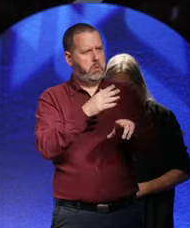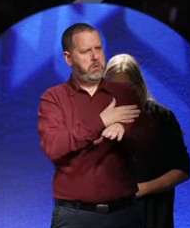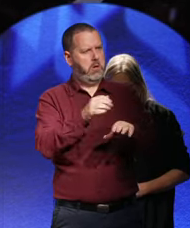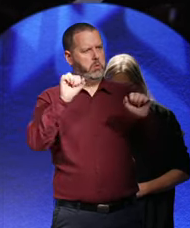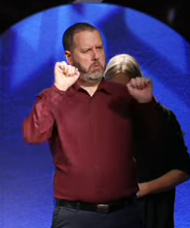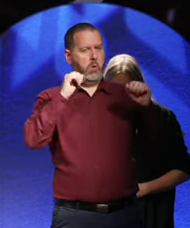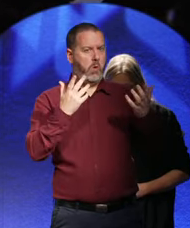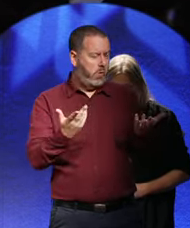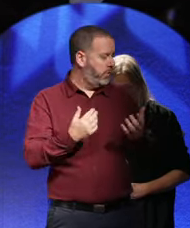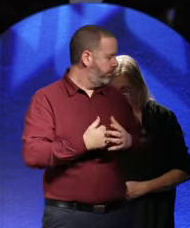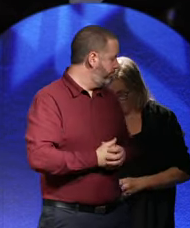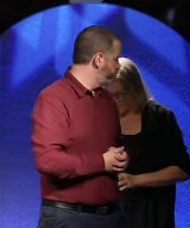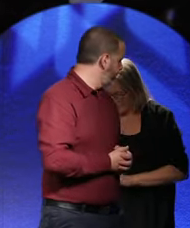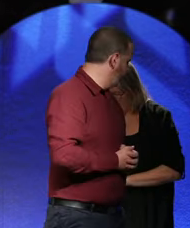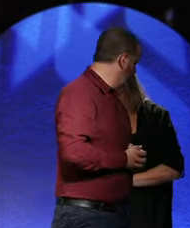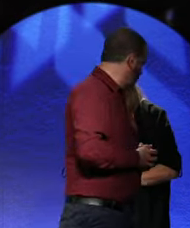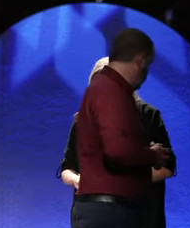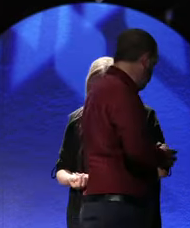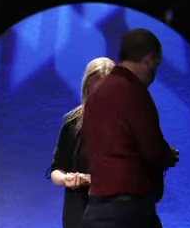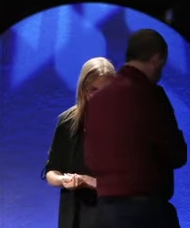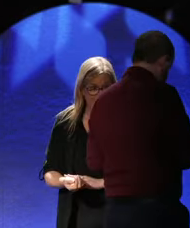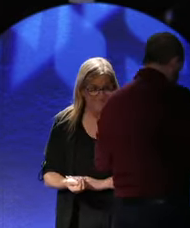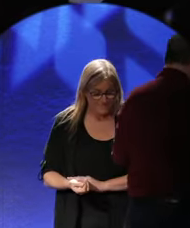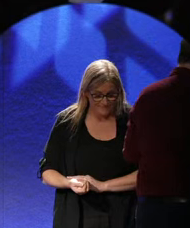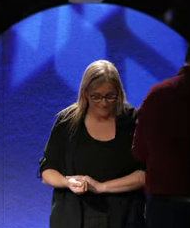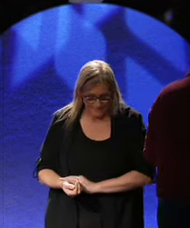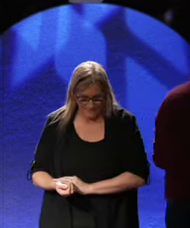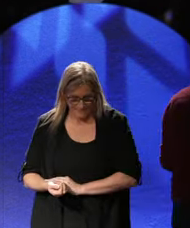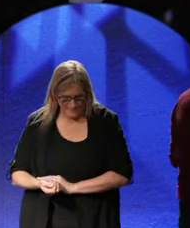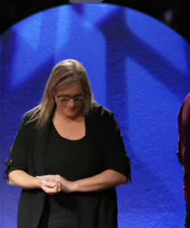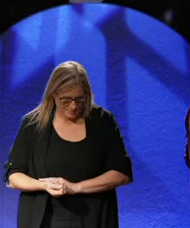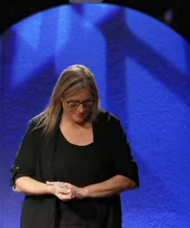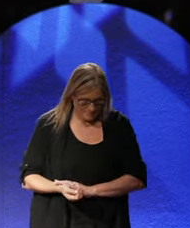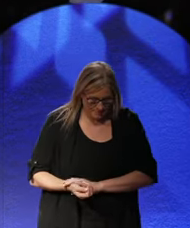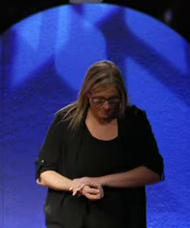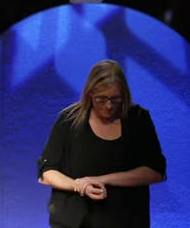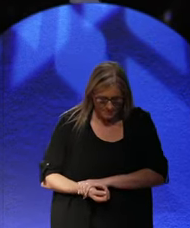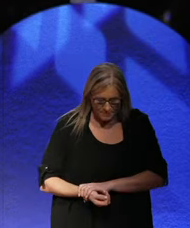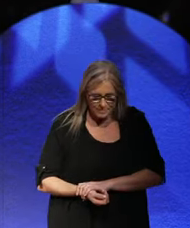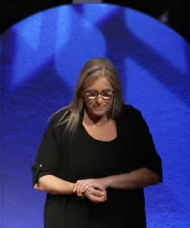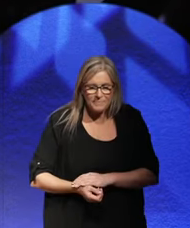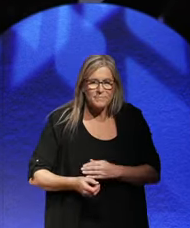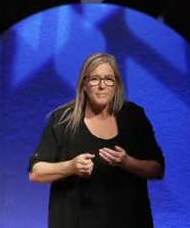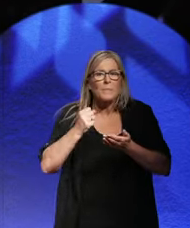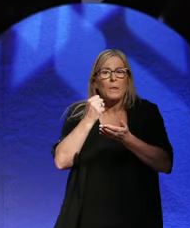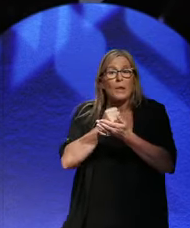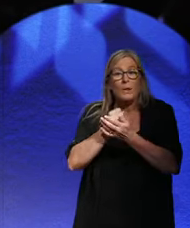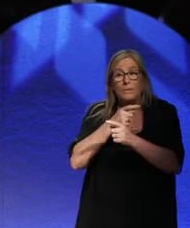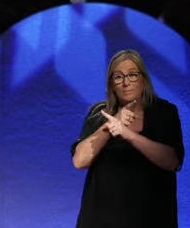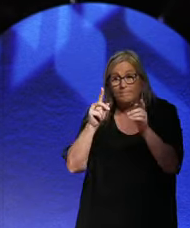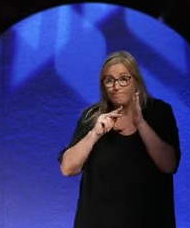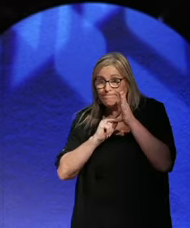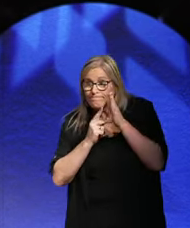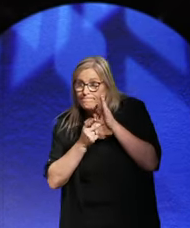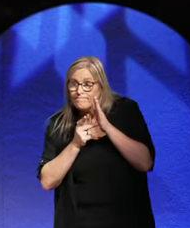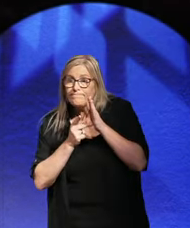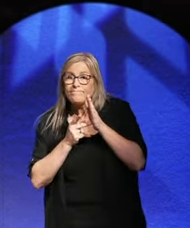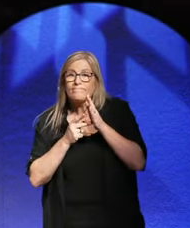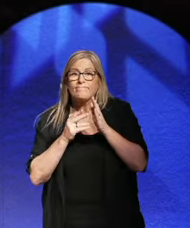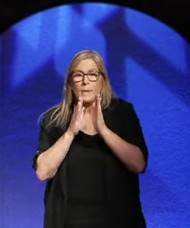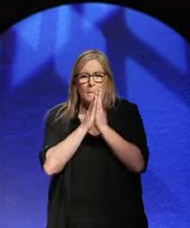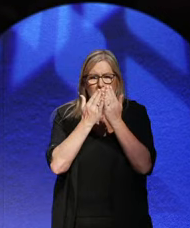They organize the book burnings. The students organize the book burnings for Hitler. Doctors. You know,